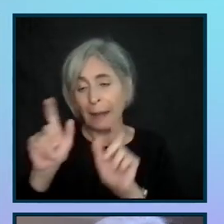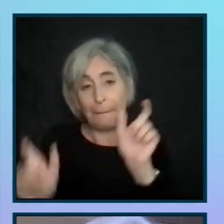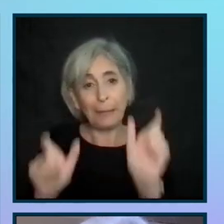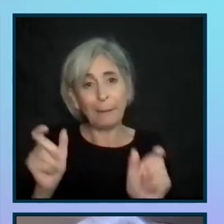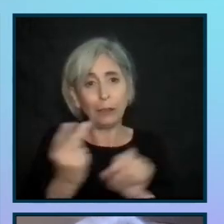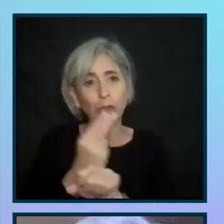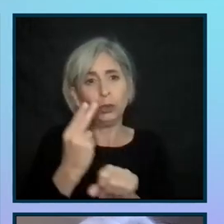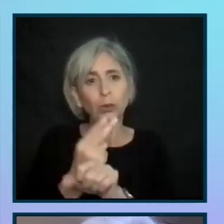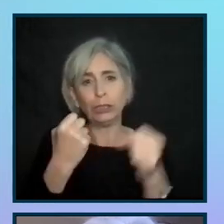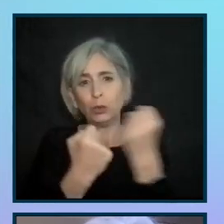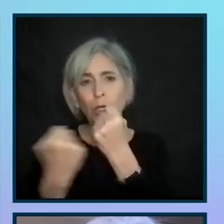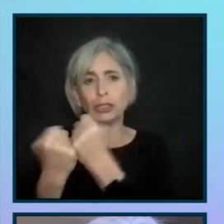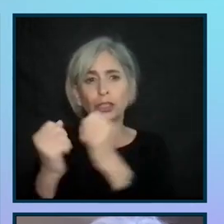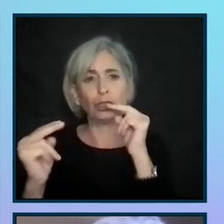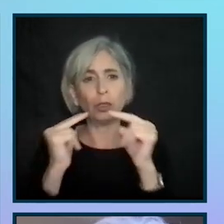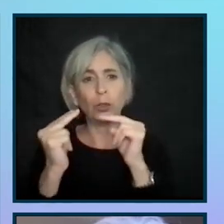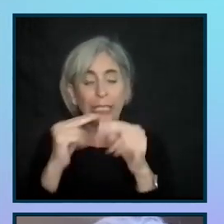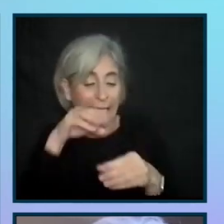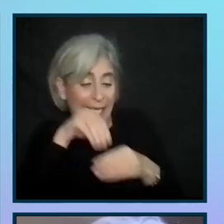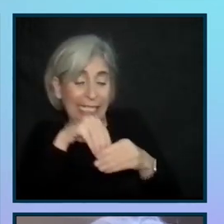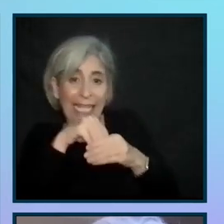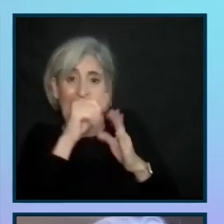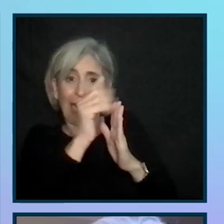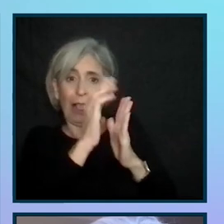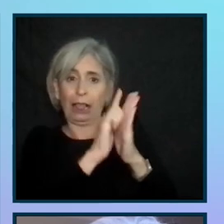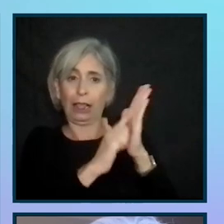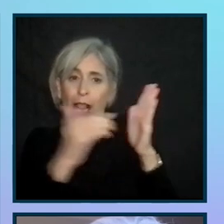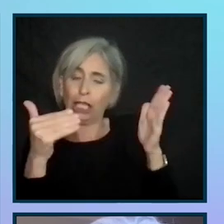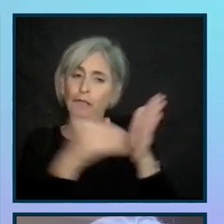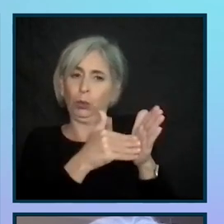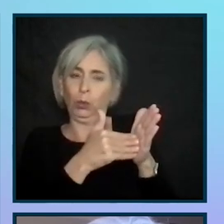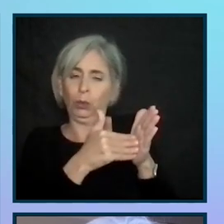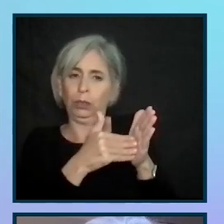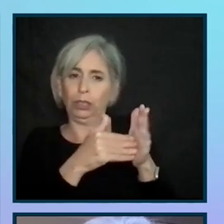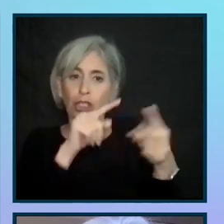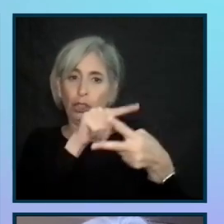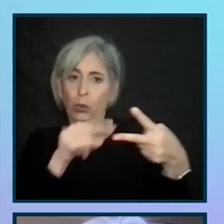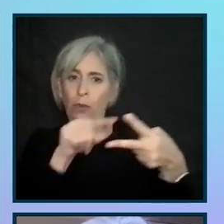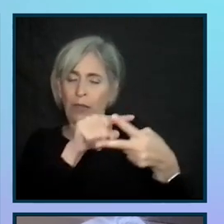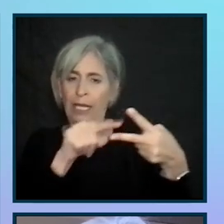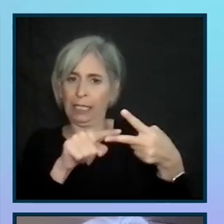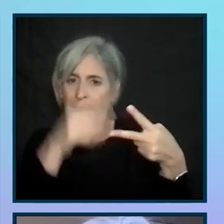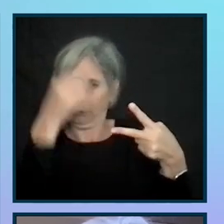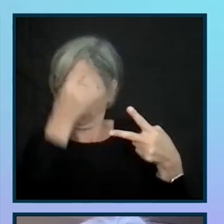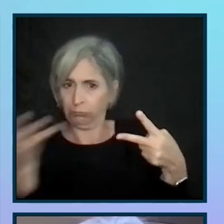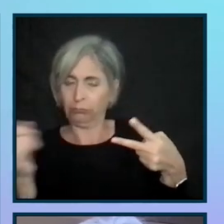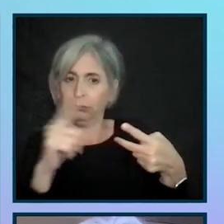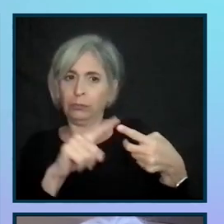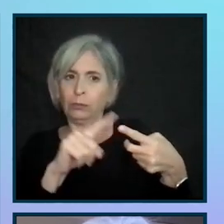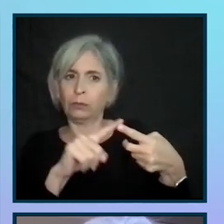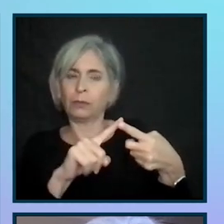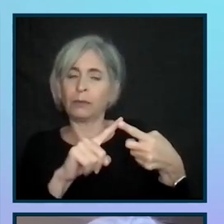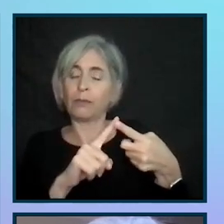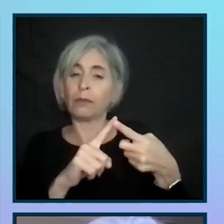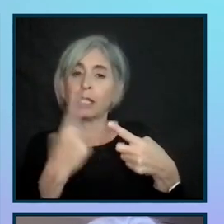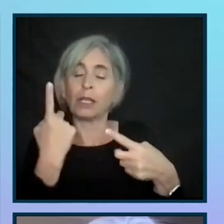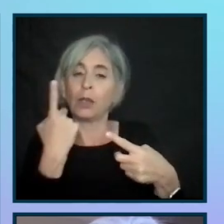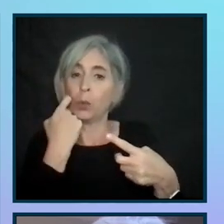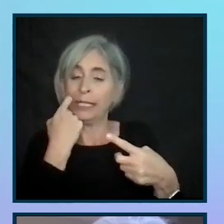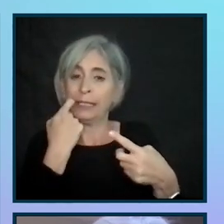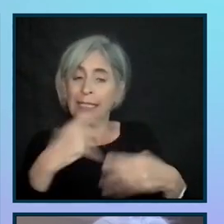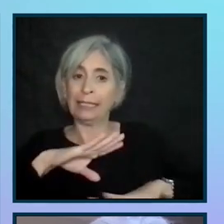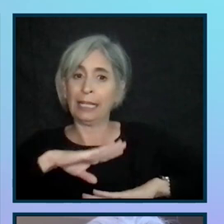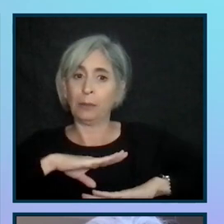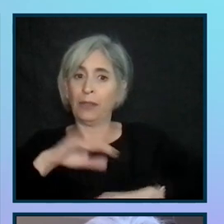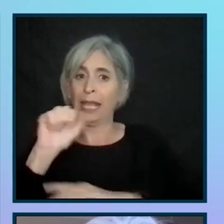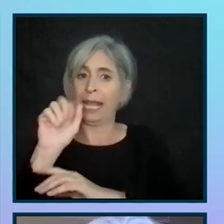structured negotiation inside a lawsuit. There's two things I want to bring to your attention. One is the recent settlement with ADP and